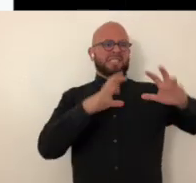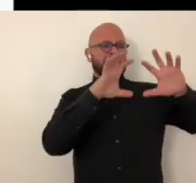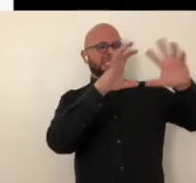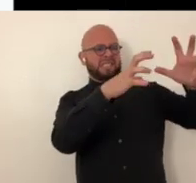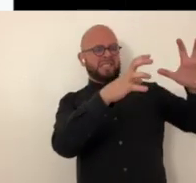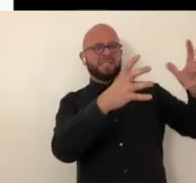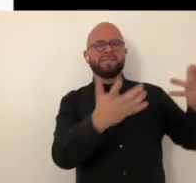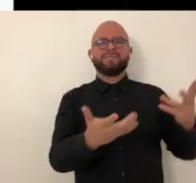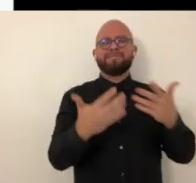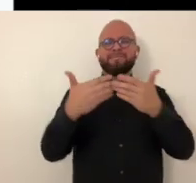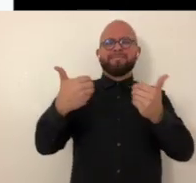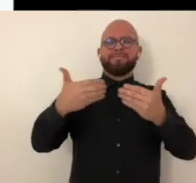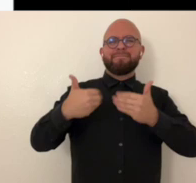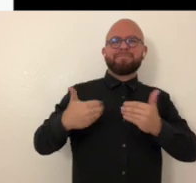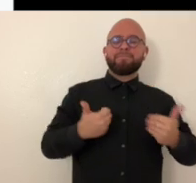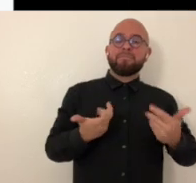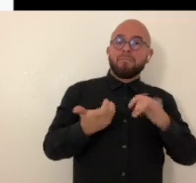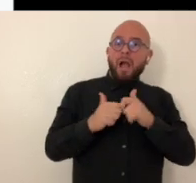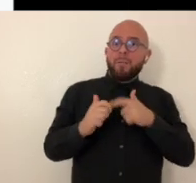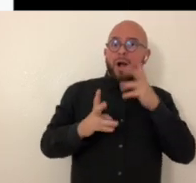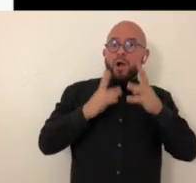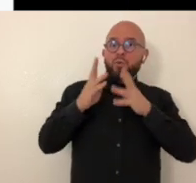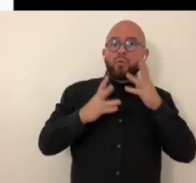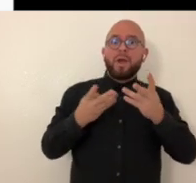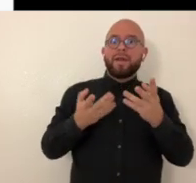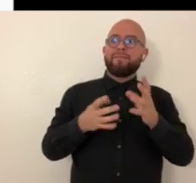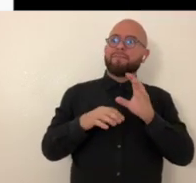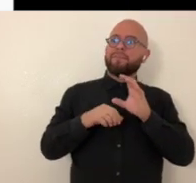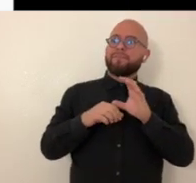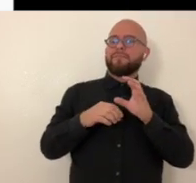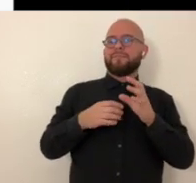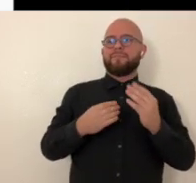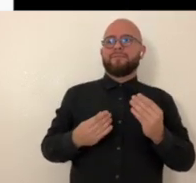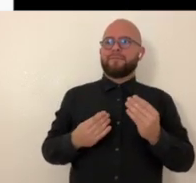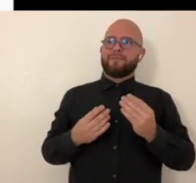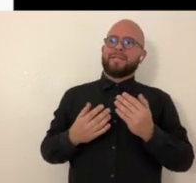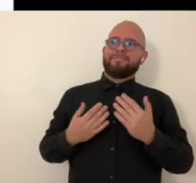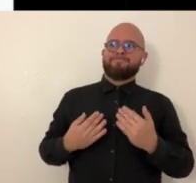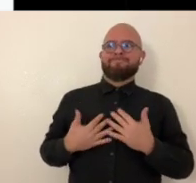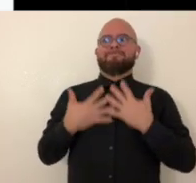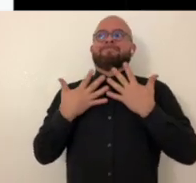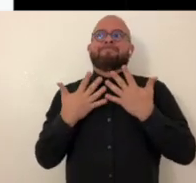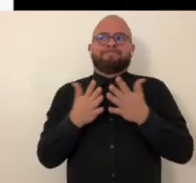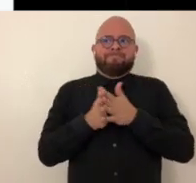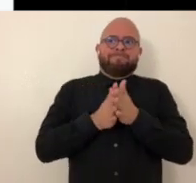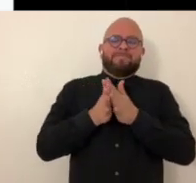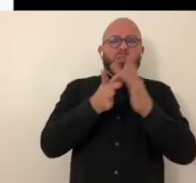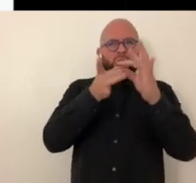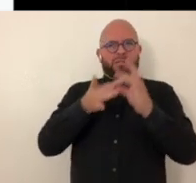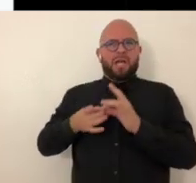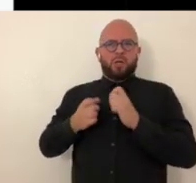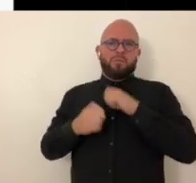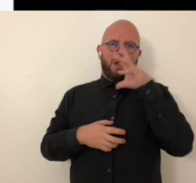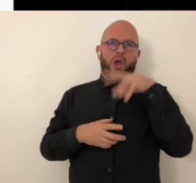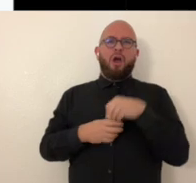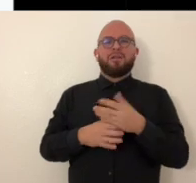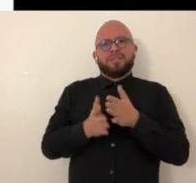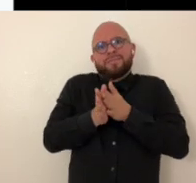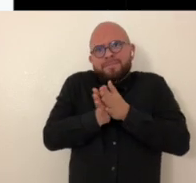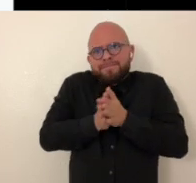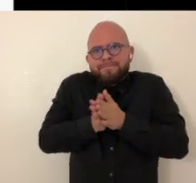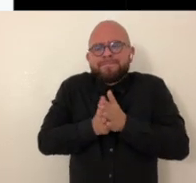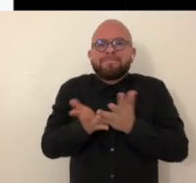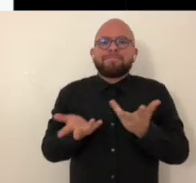kind of segments some of my emotions in that way um represent how that kind of that creative force i do tie to my autism the way i'm kind of